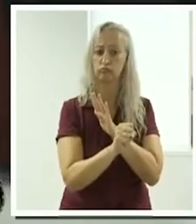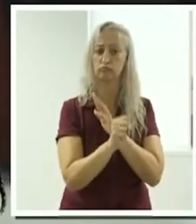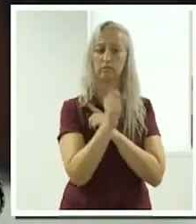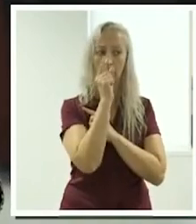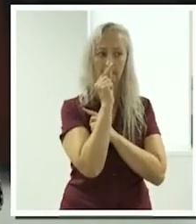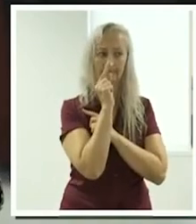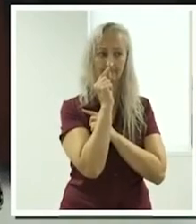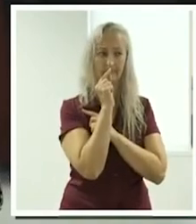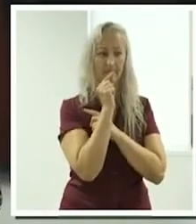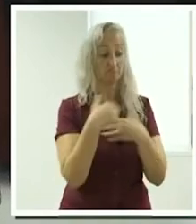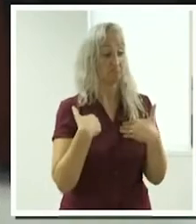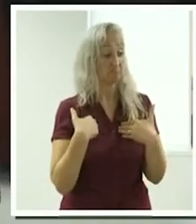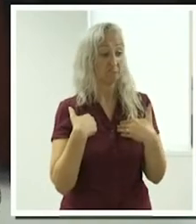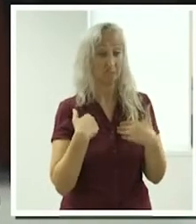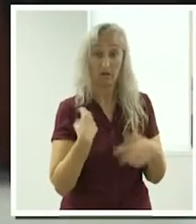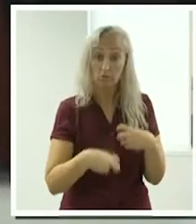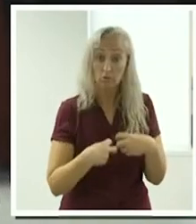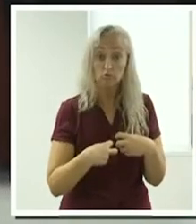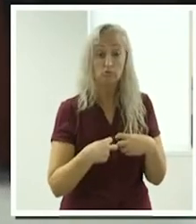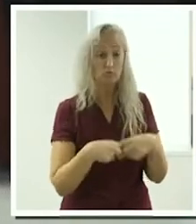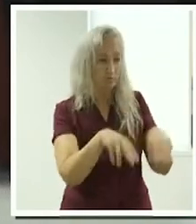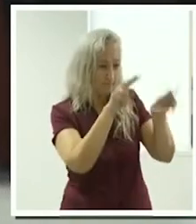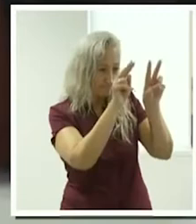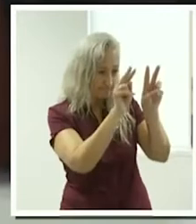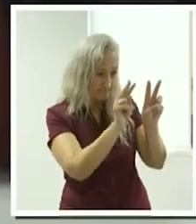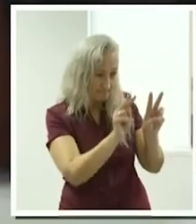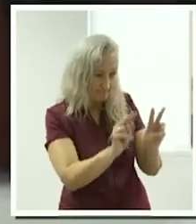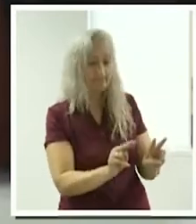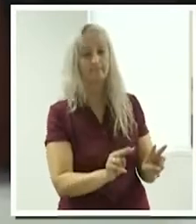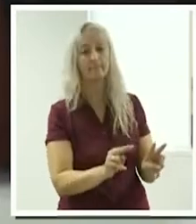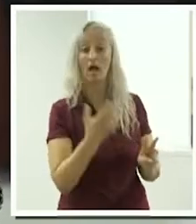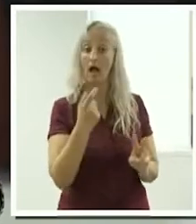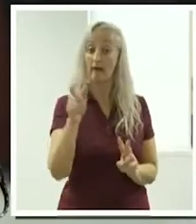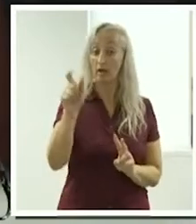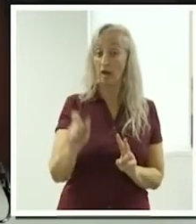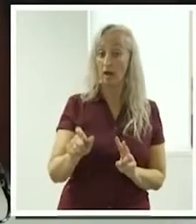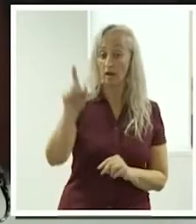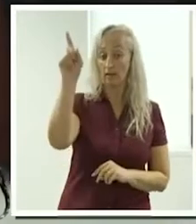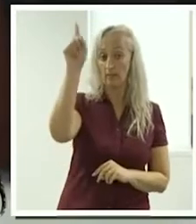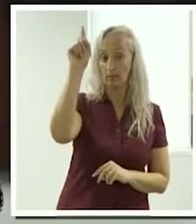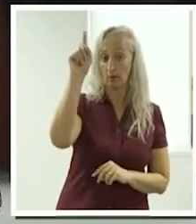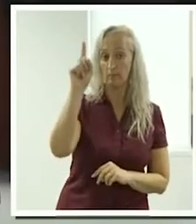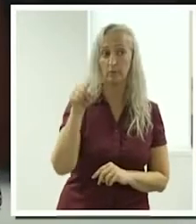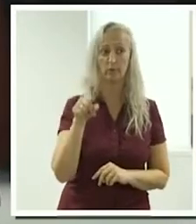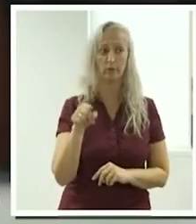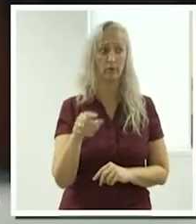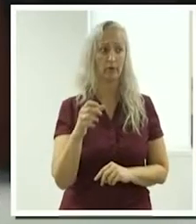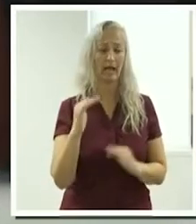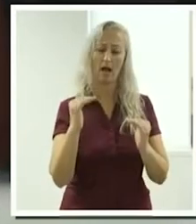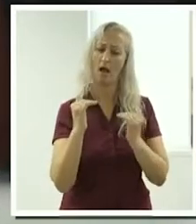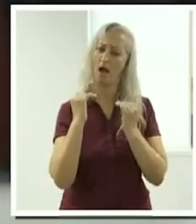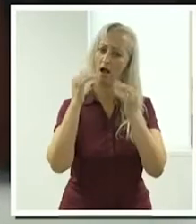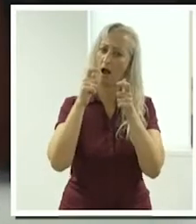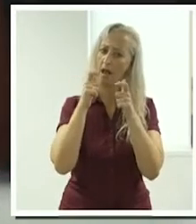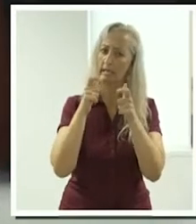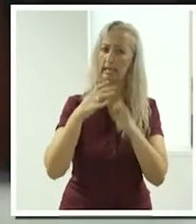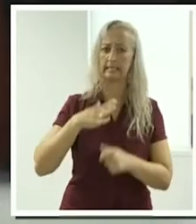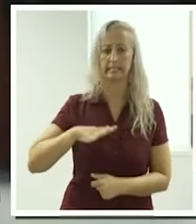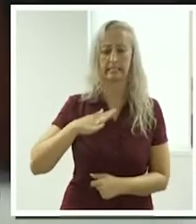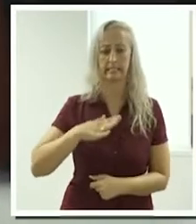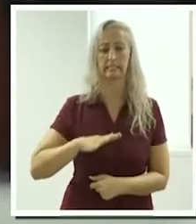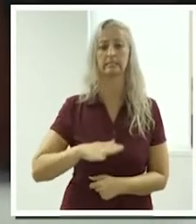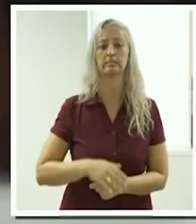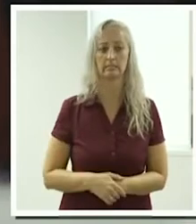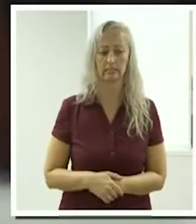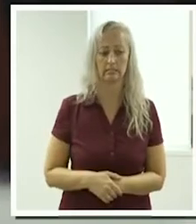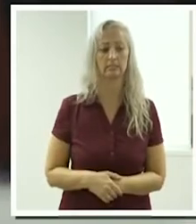what health issues do they have? You know, I've got a client at the moment who has some high care needs. Are you